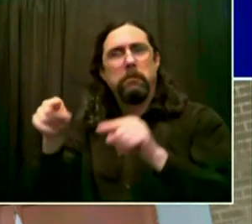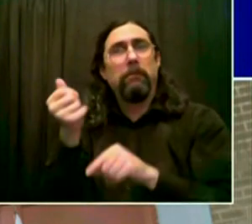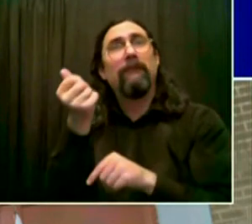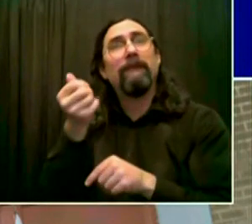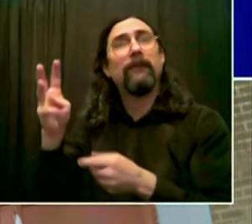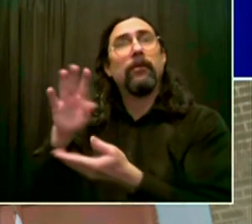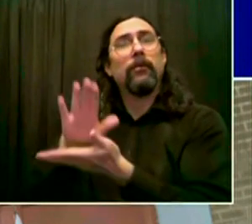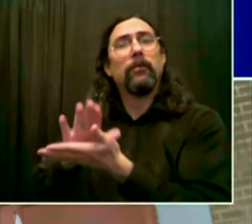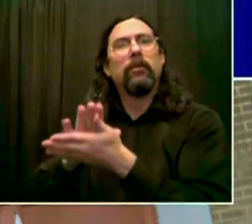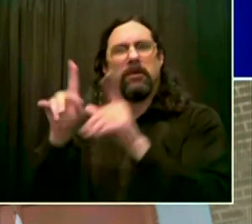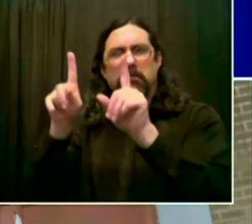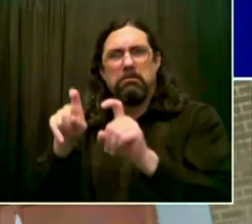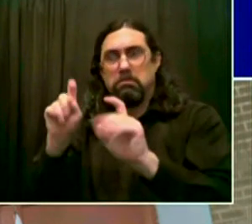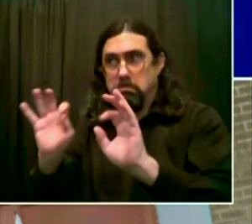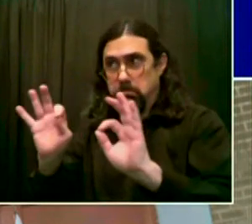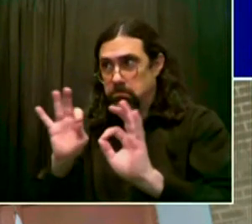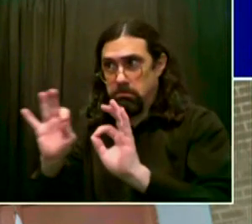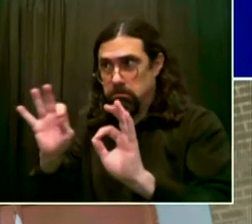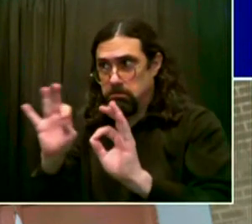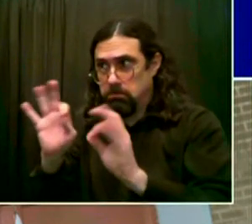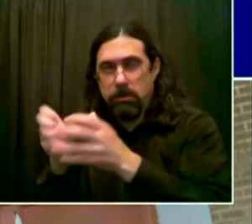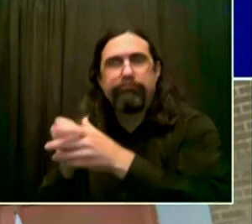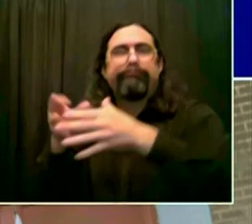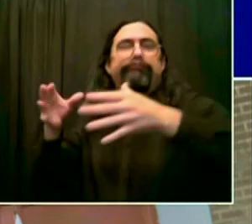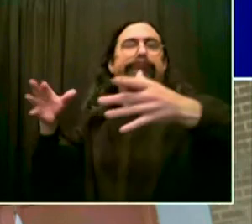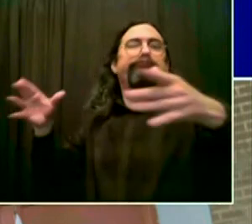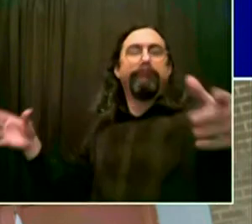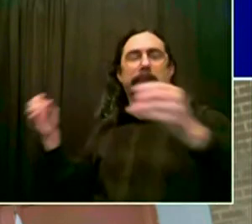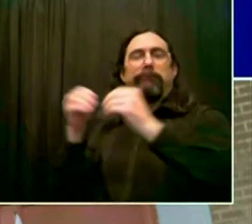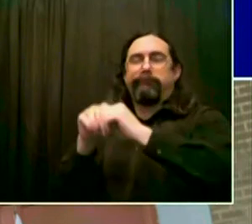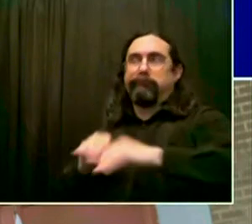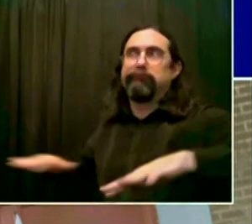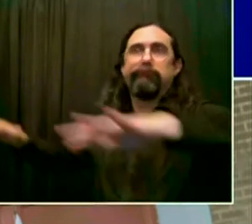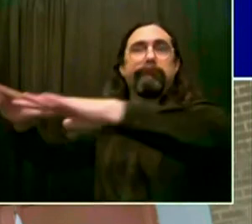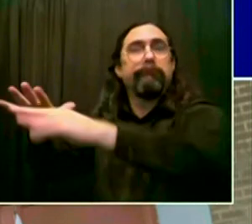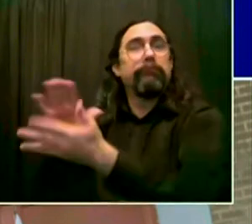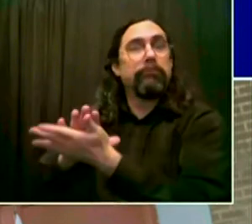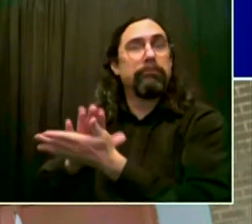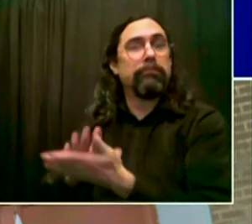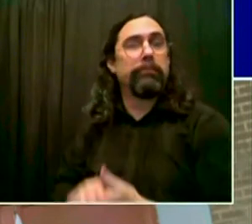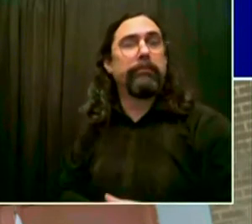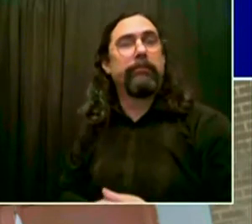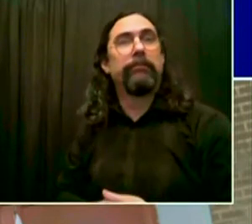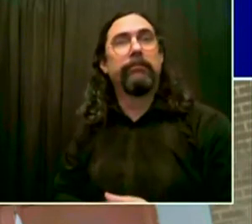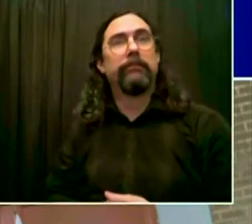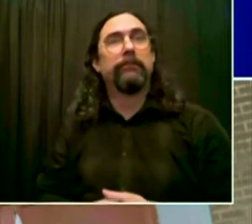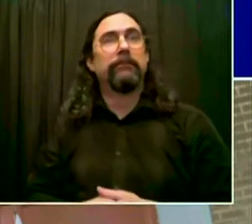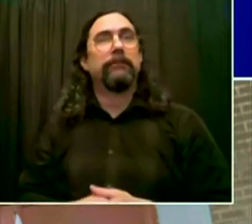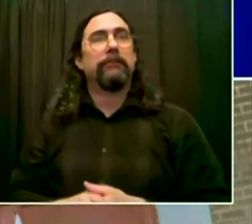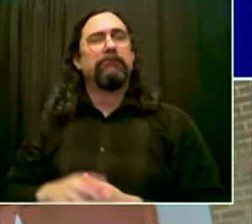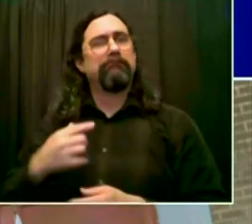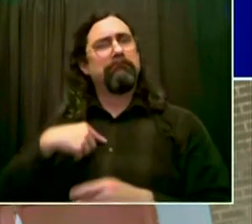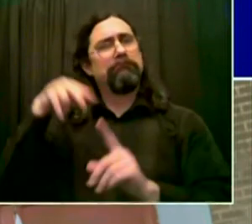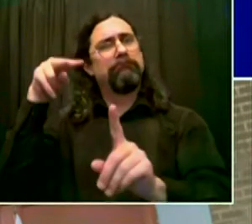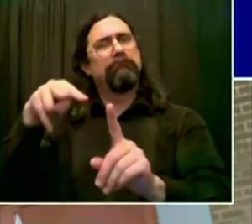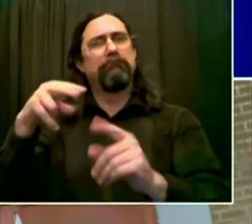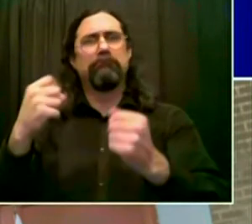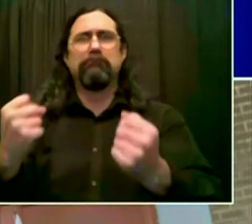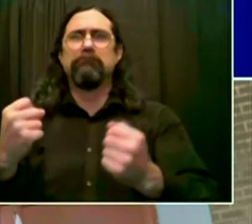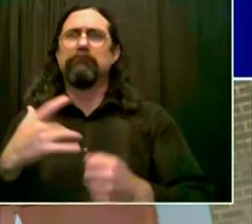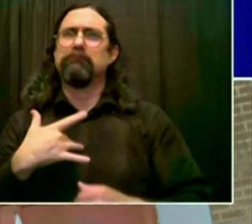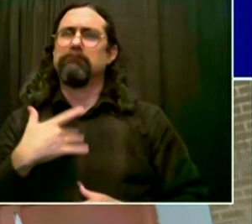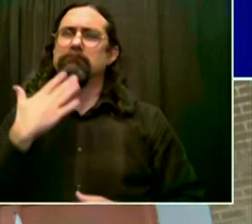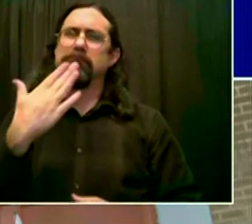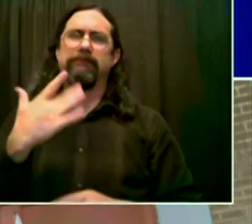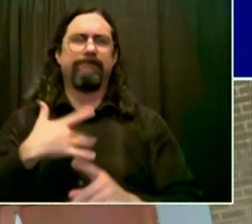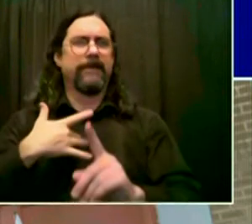people quickly. And it's going to be a way to encourage parents to understand how incredible it is, what a great feeling it is